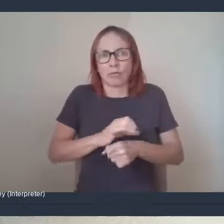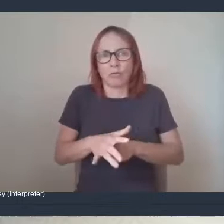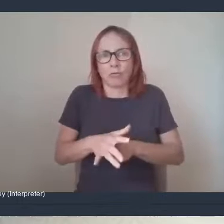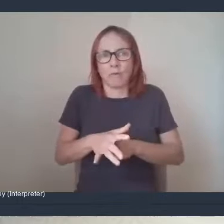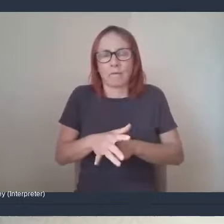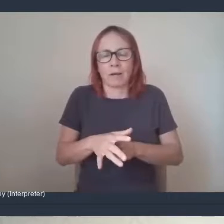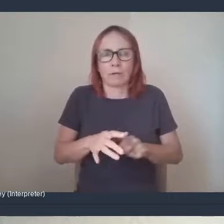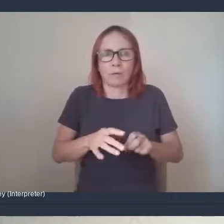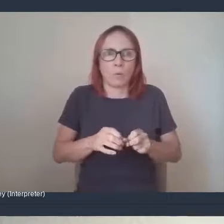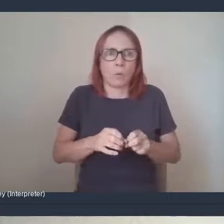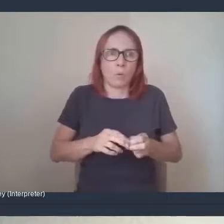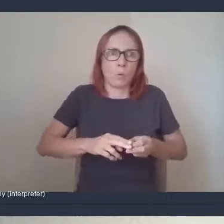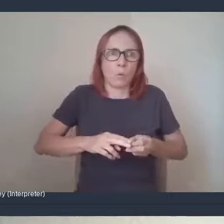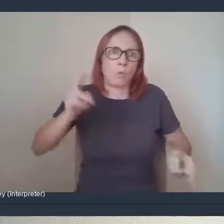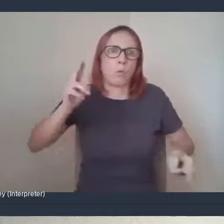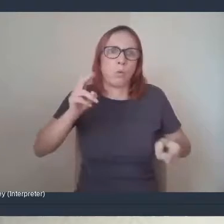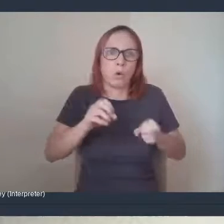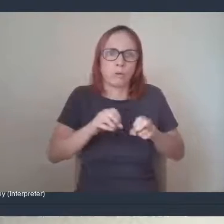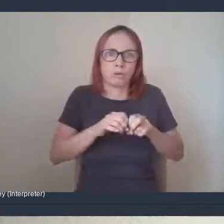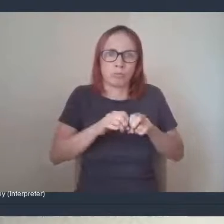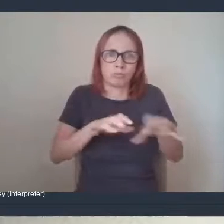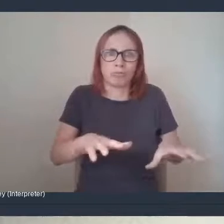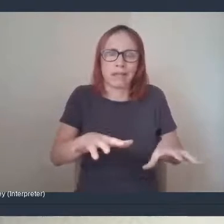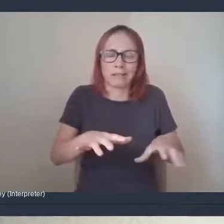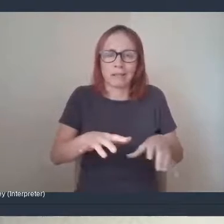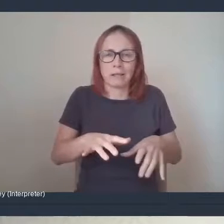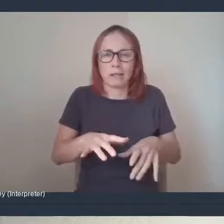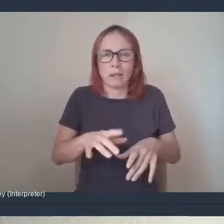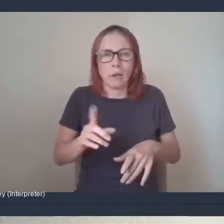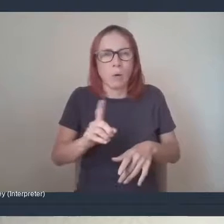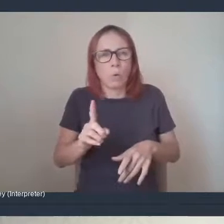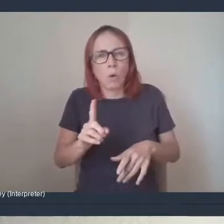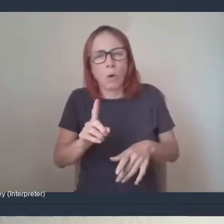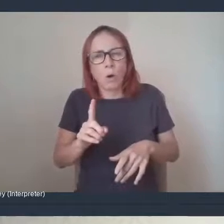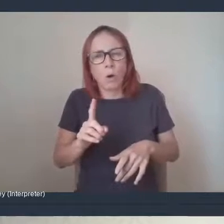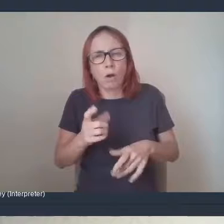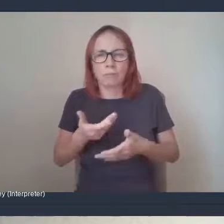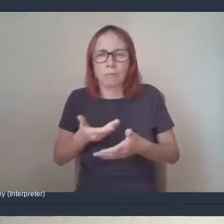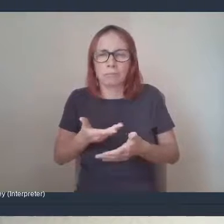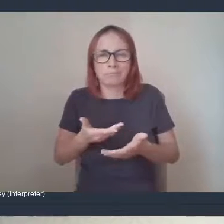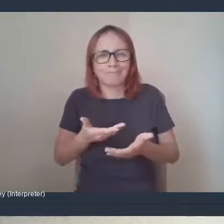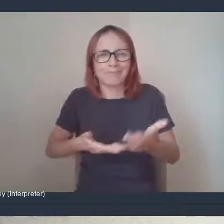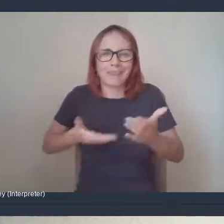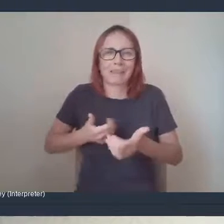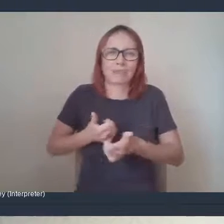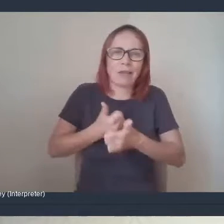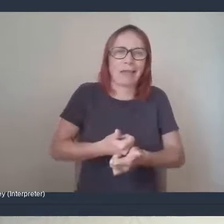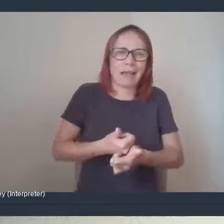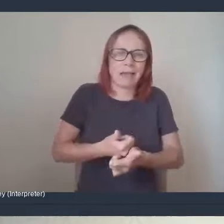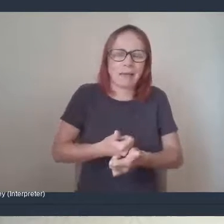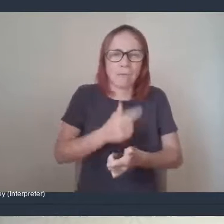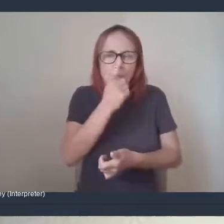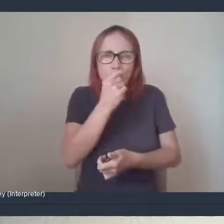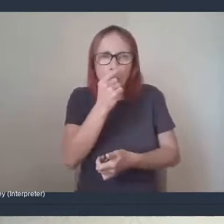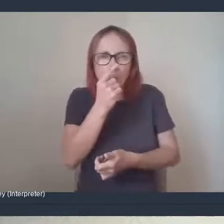you know, come around kind of thing? know, do you, what extra help do you think could be offered?